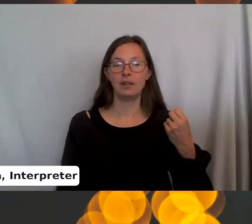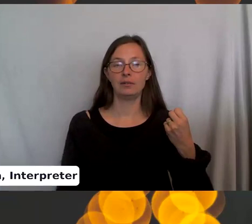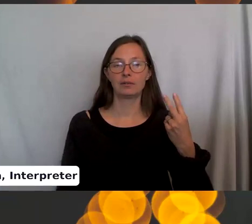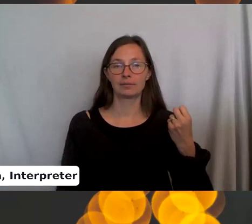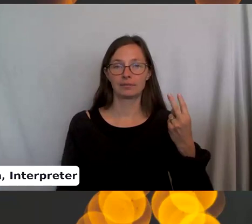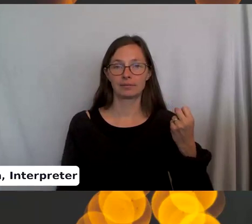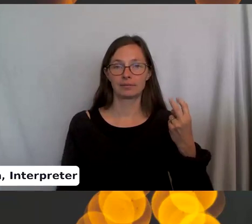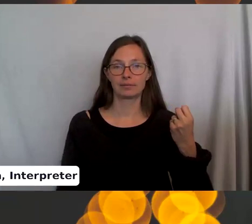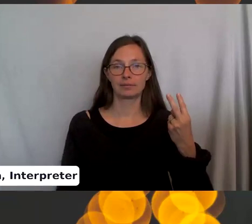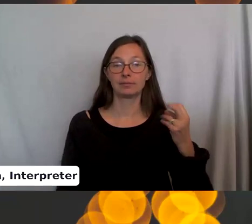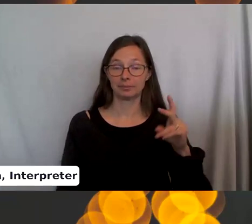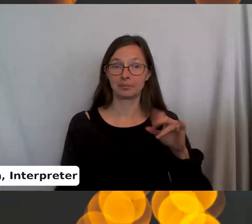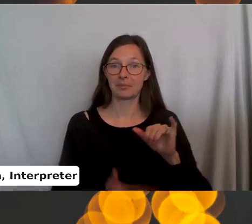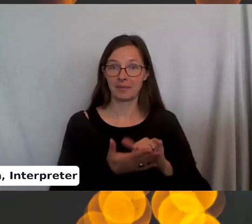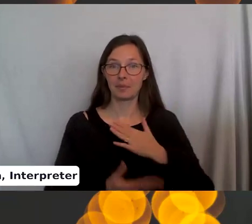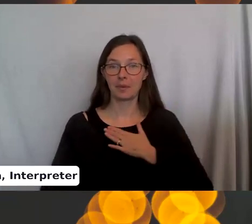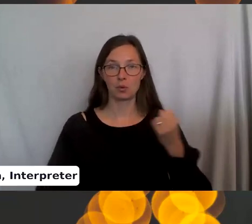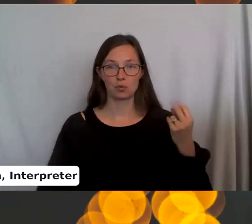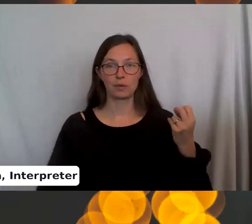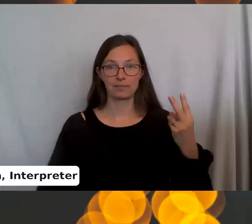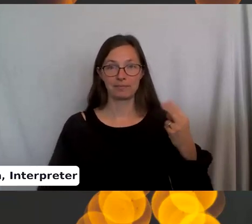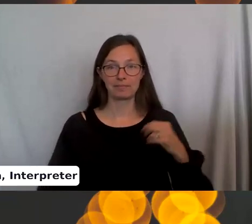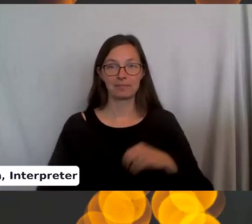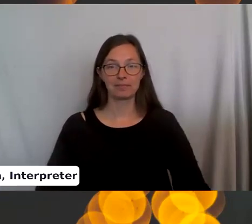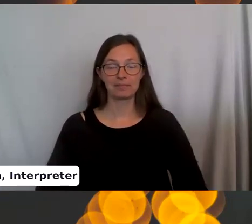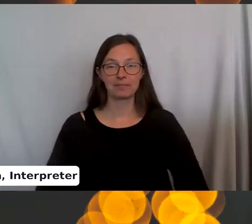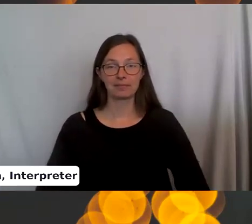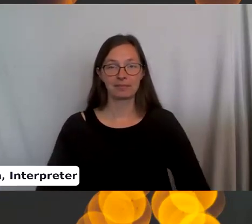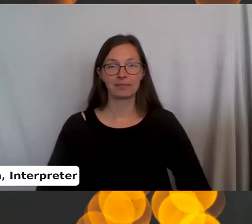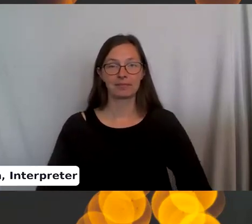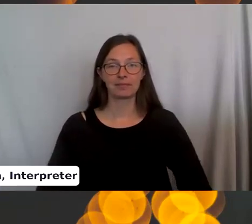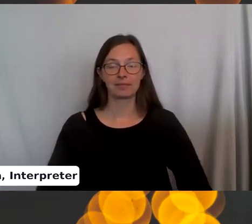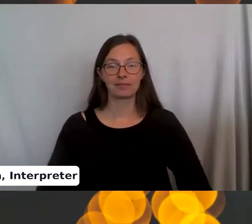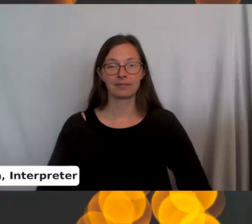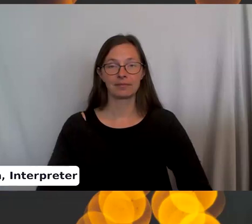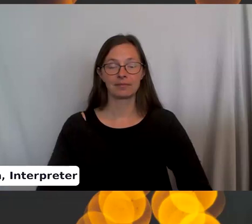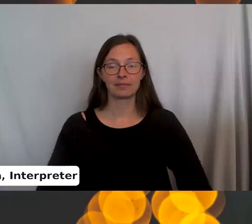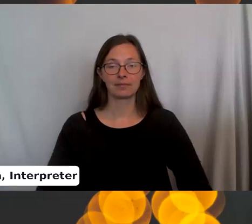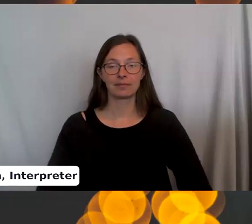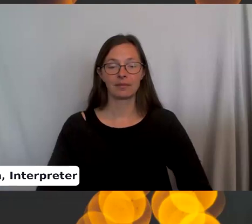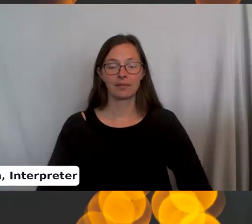12. Okay. So that's my 12 stitches. Let me see how many did on here.